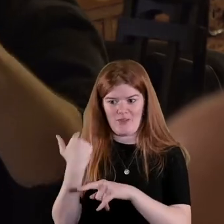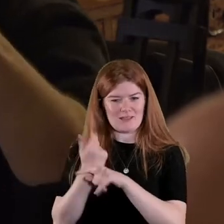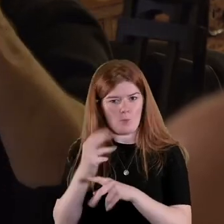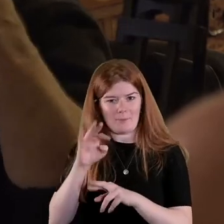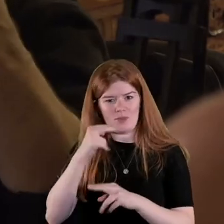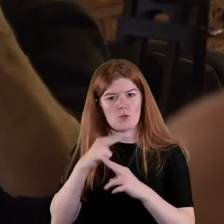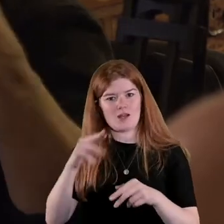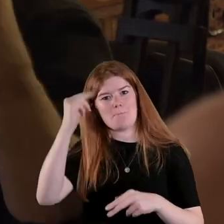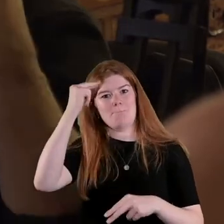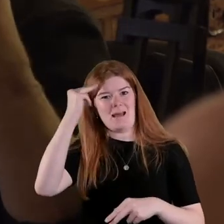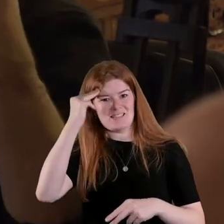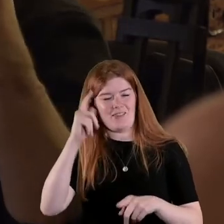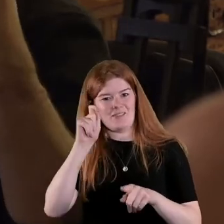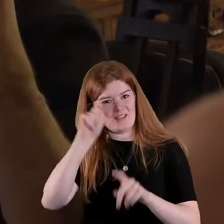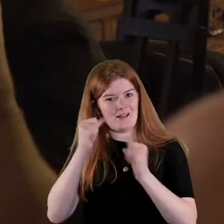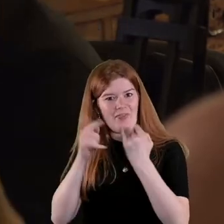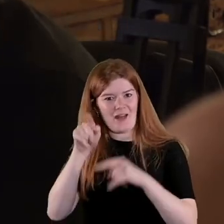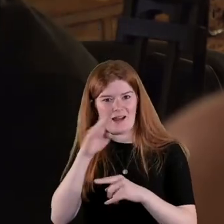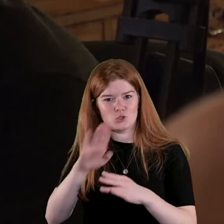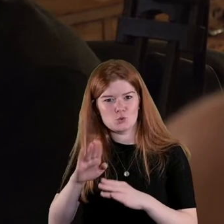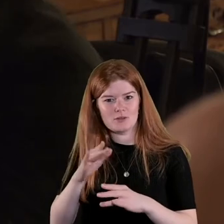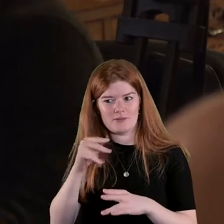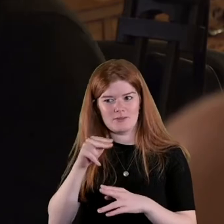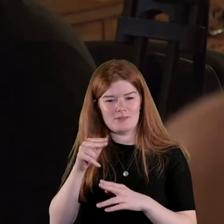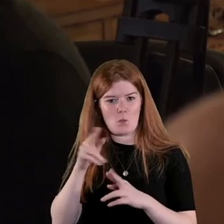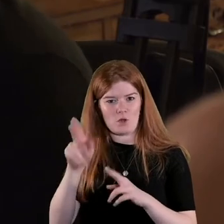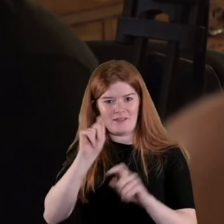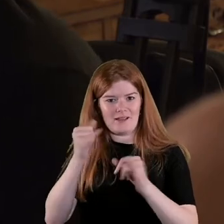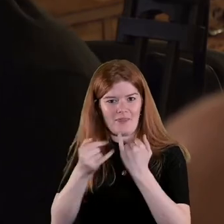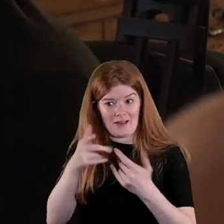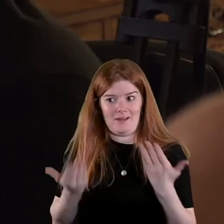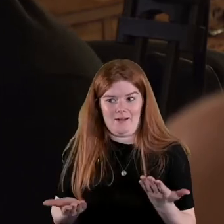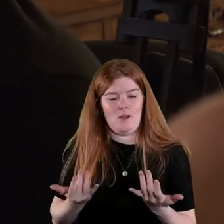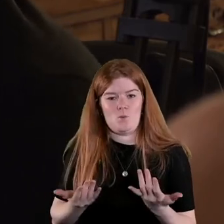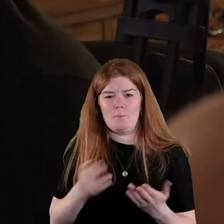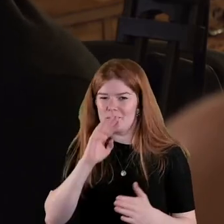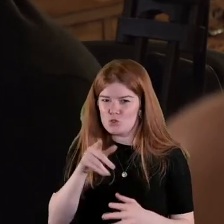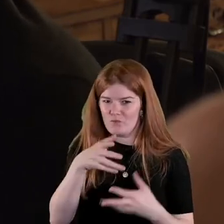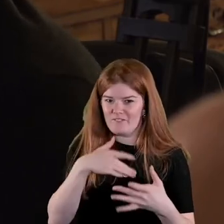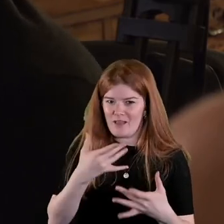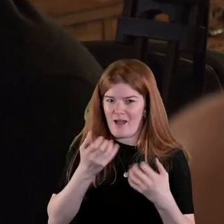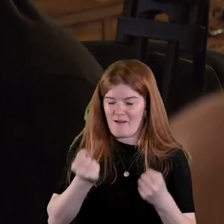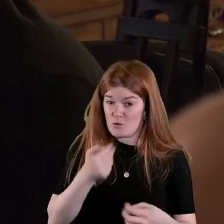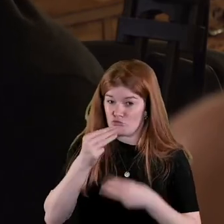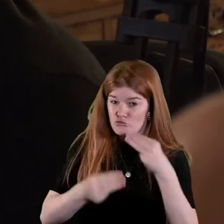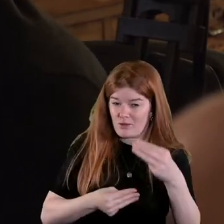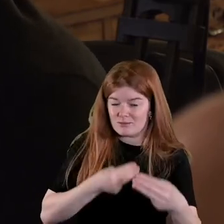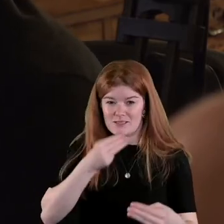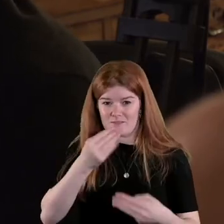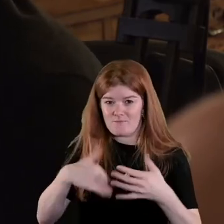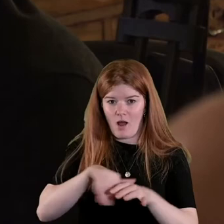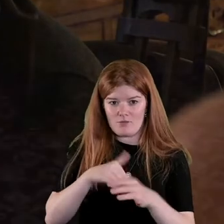weren't mentally thinking in that way that space wasn't being occupied as much as it is now so is there a process by which